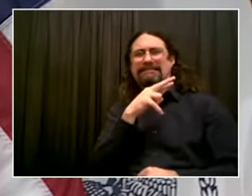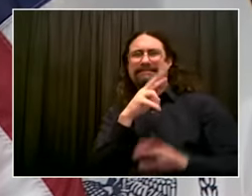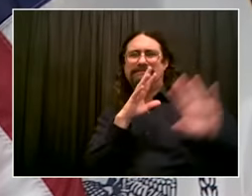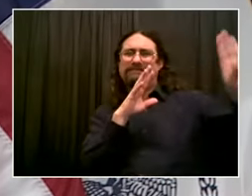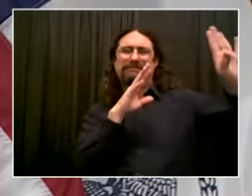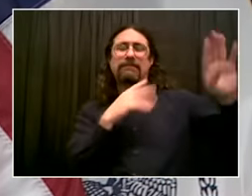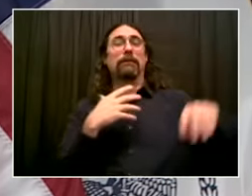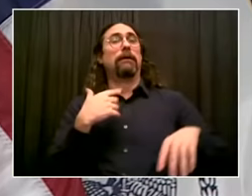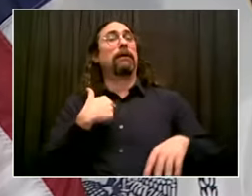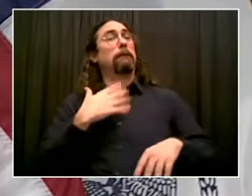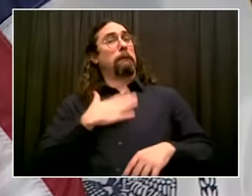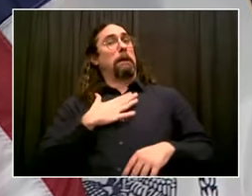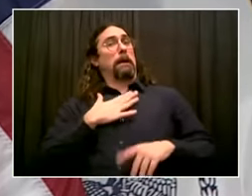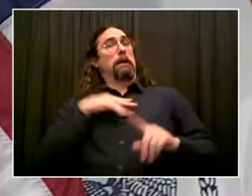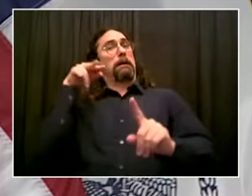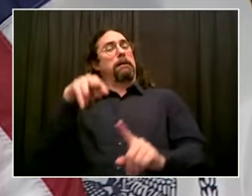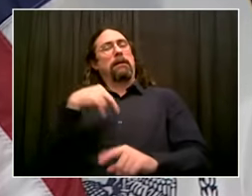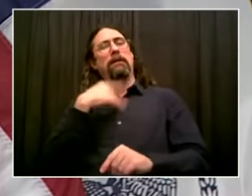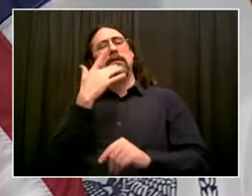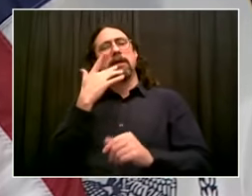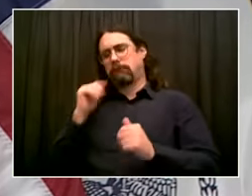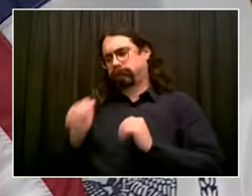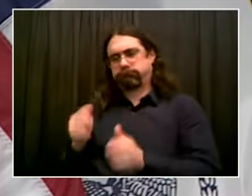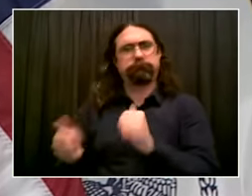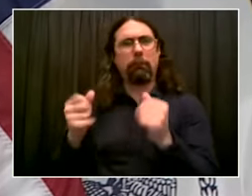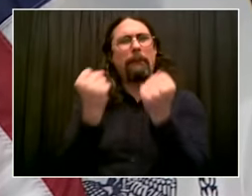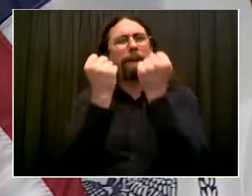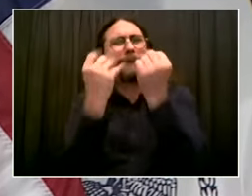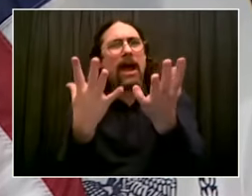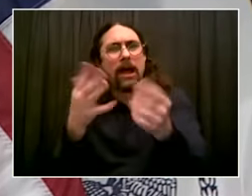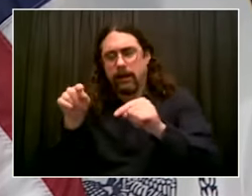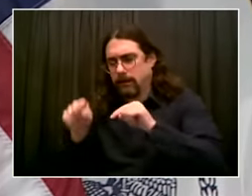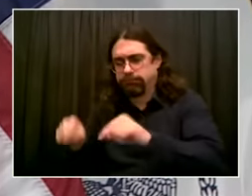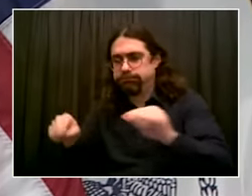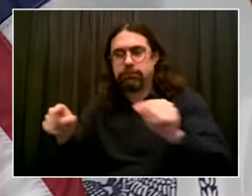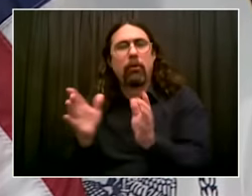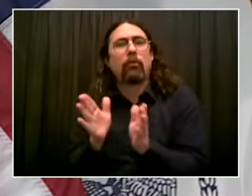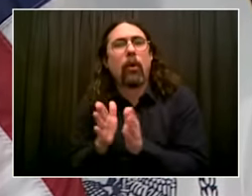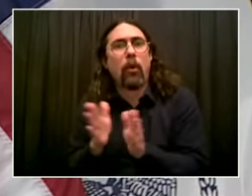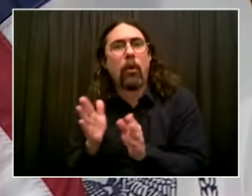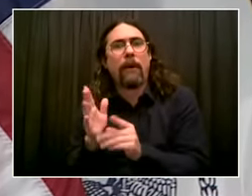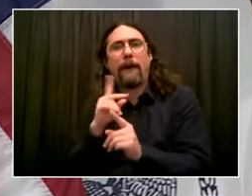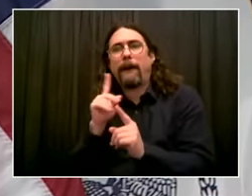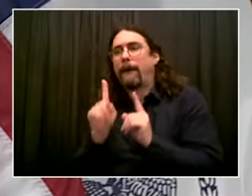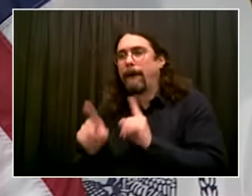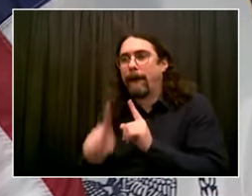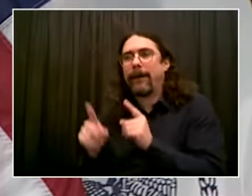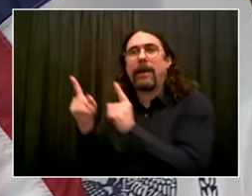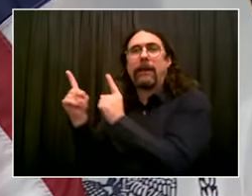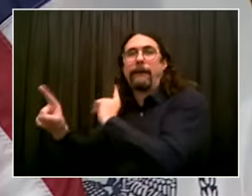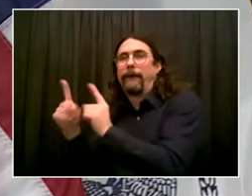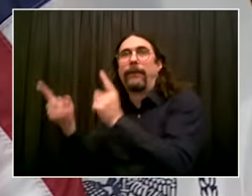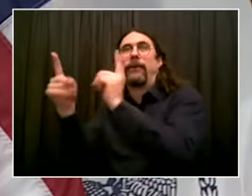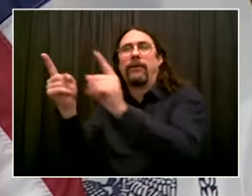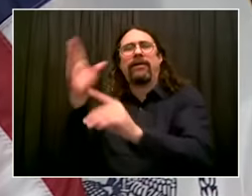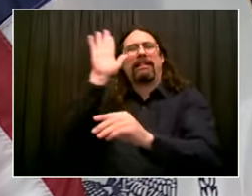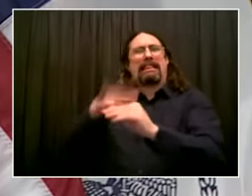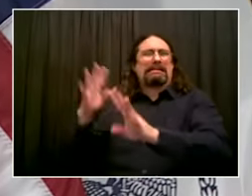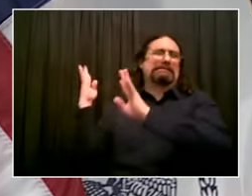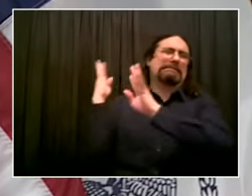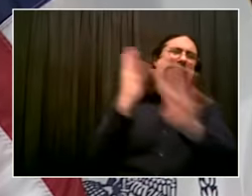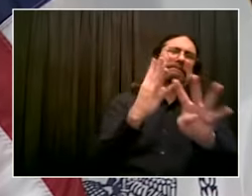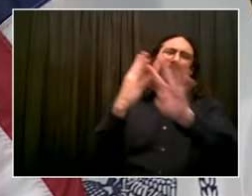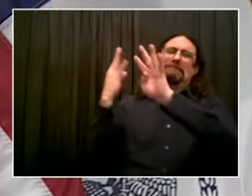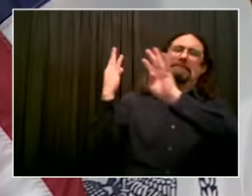so much of what's happening in those places is not even benefiting New York City residents, let alone people in the 33 communities